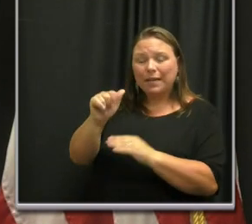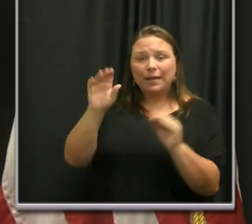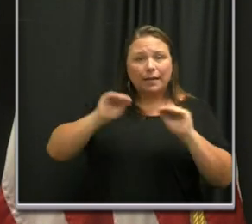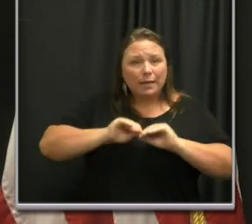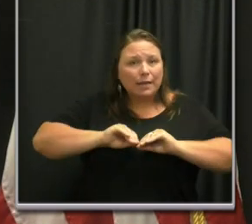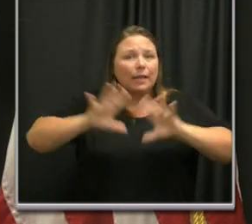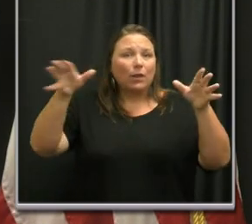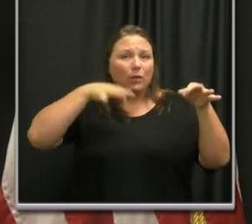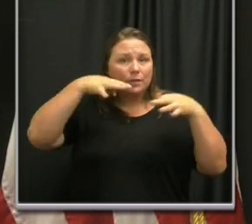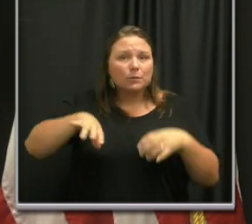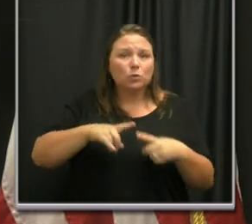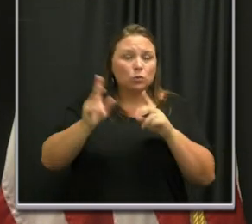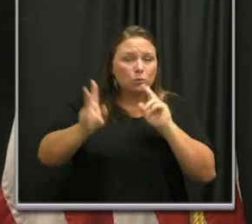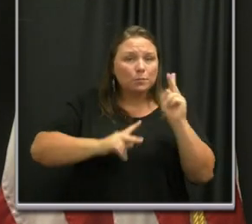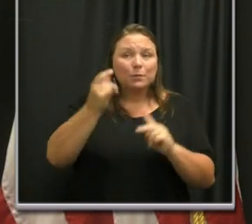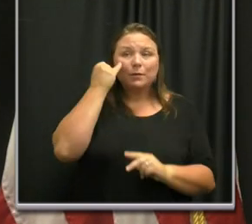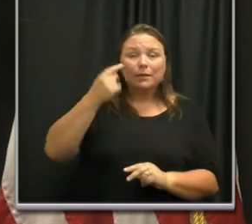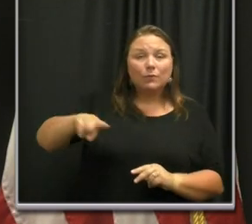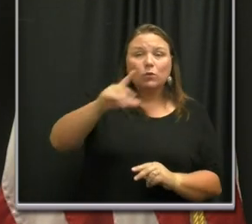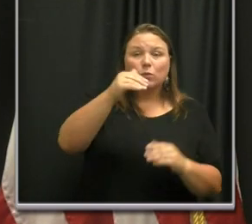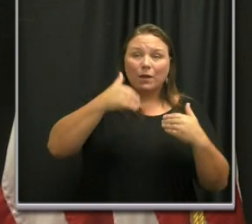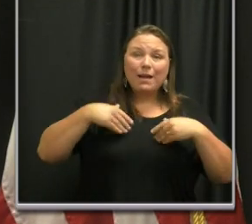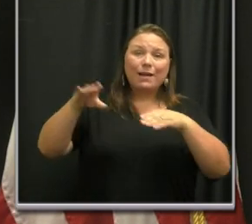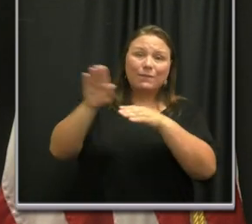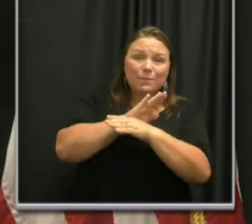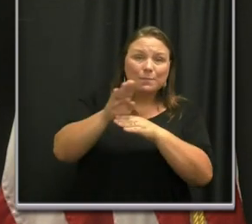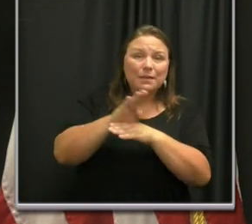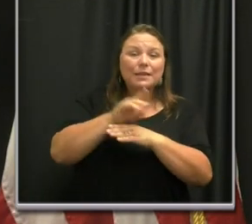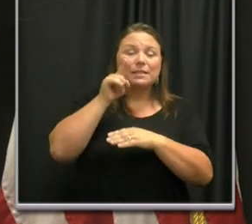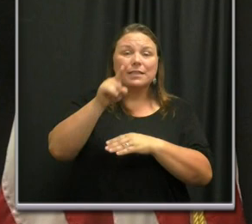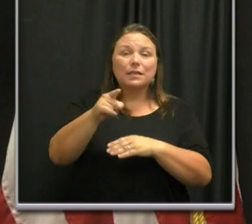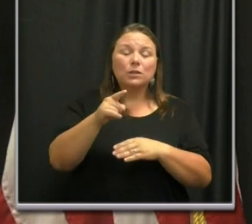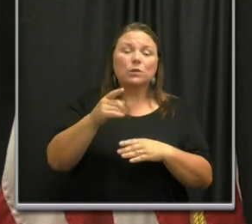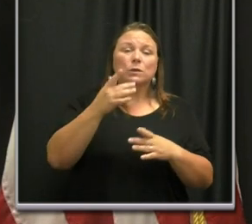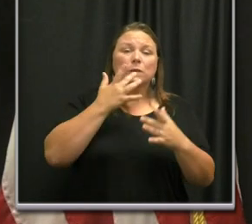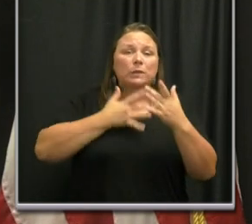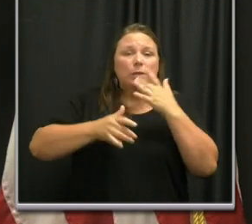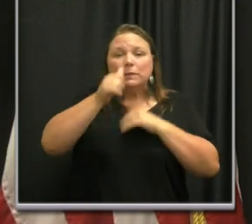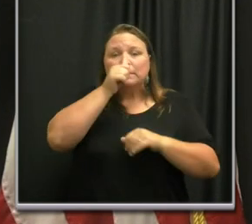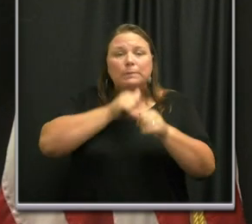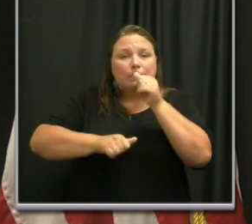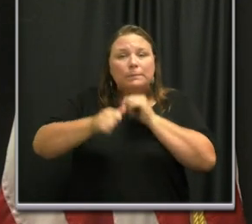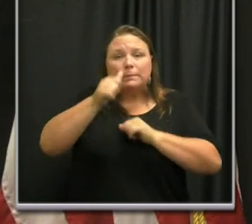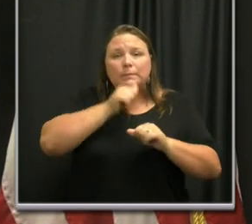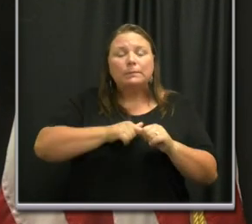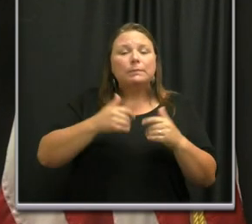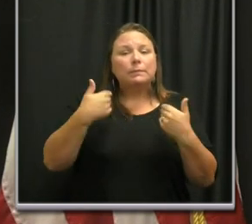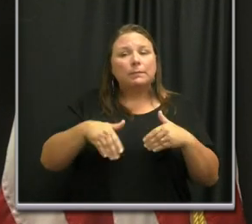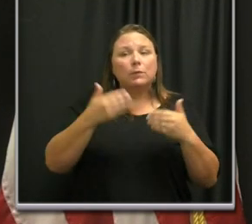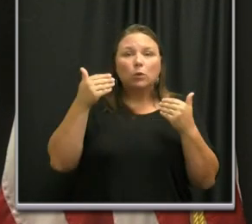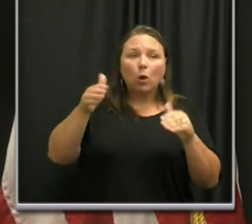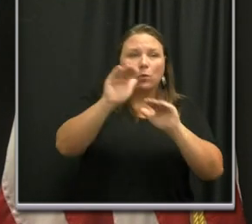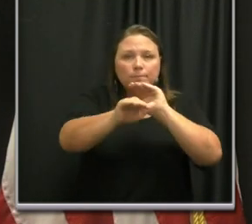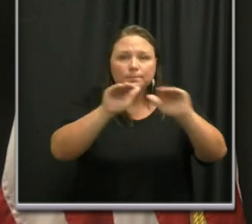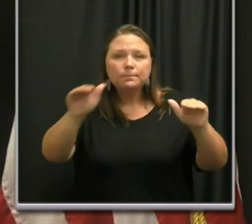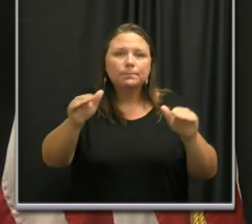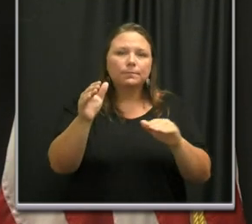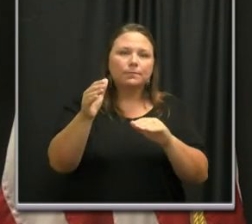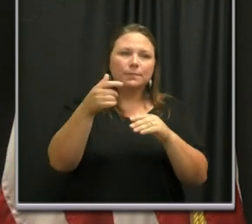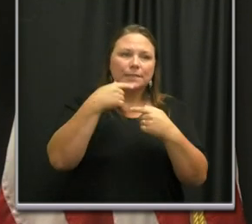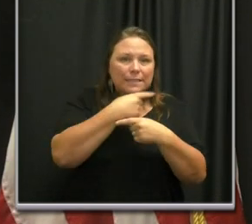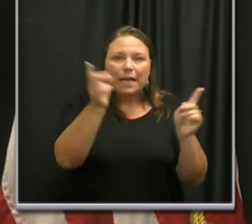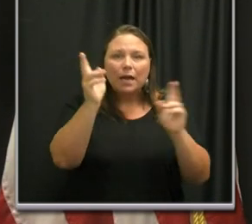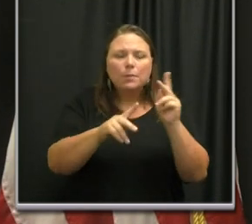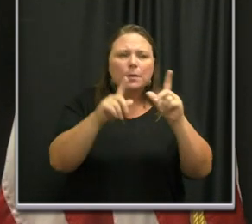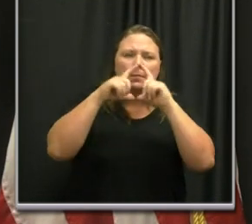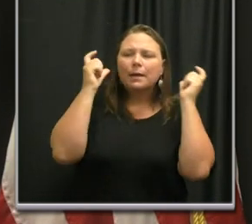clear to people. If you have a business and you are hurting, go out and tell people to wear masks. Go out and do what